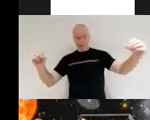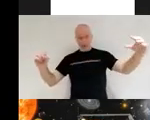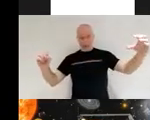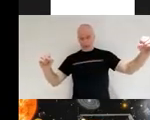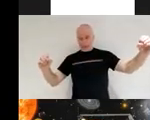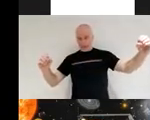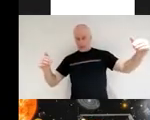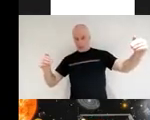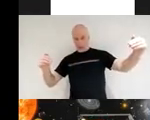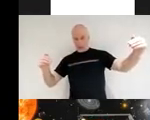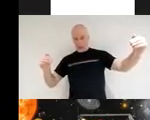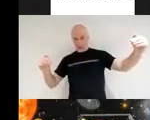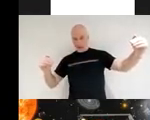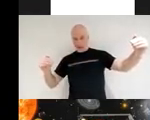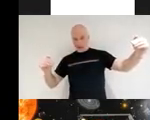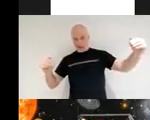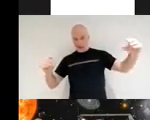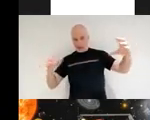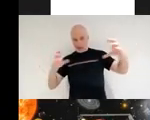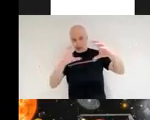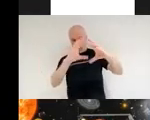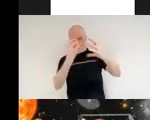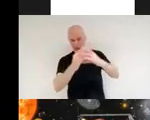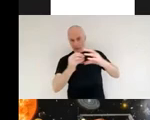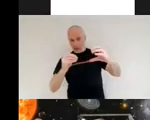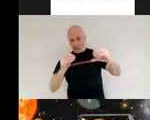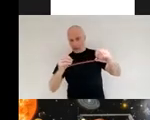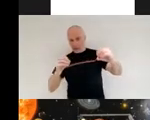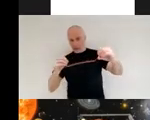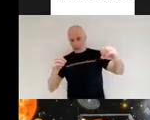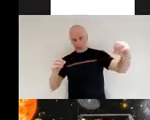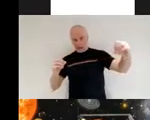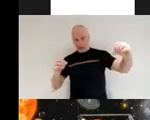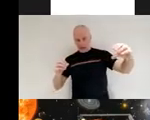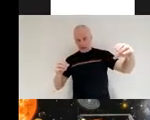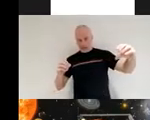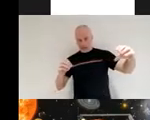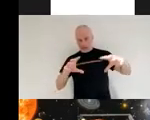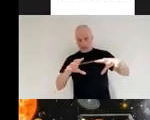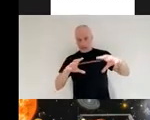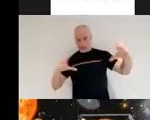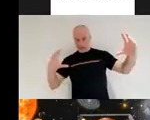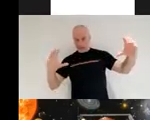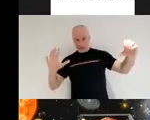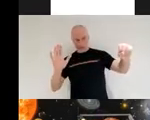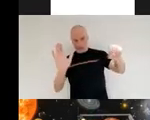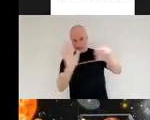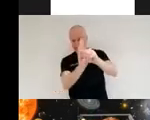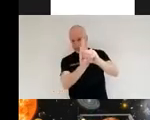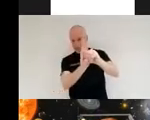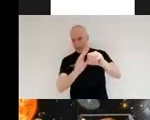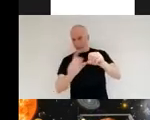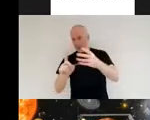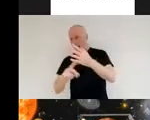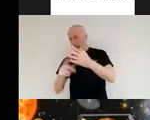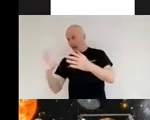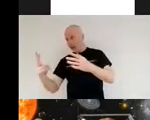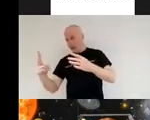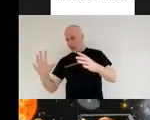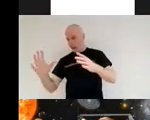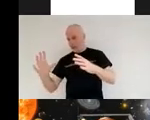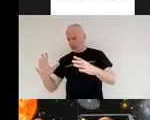lag behind the earth and eventually the earth is going to stop protecting it but at this special l2 lagrange point